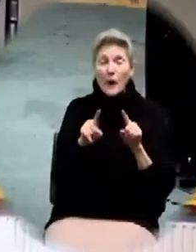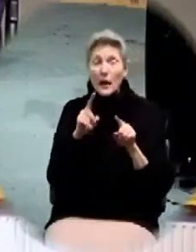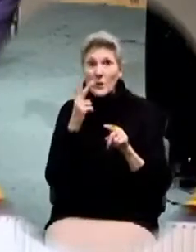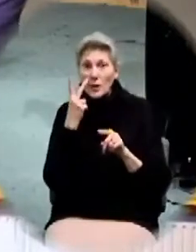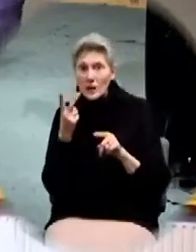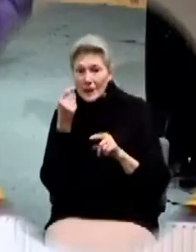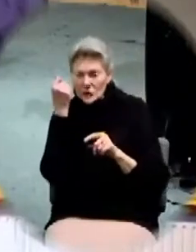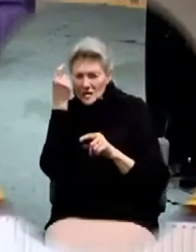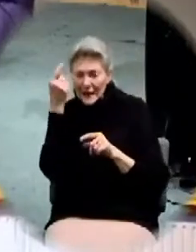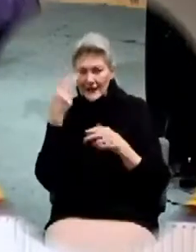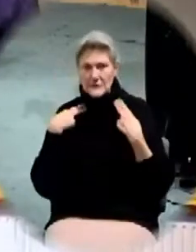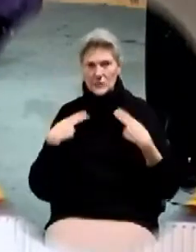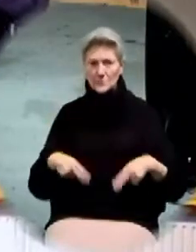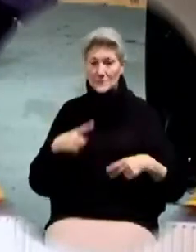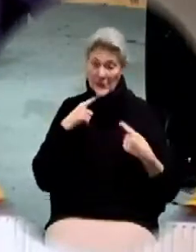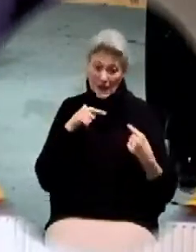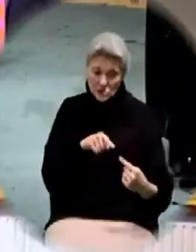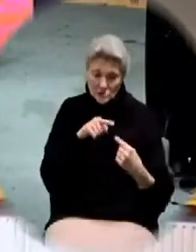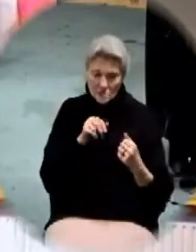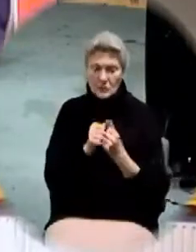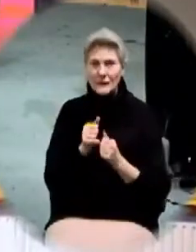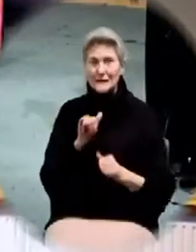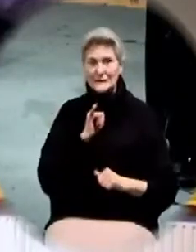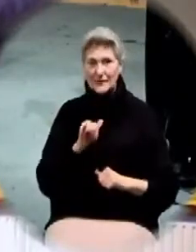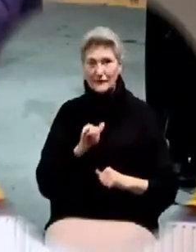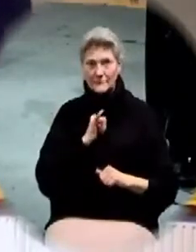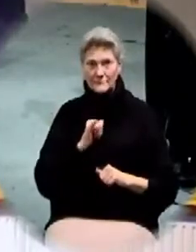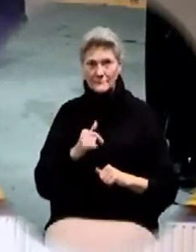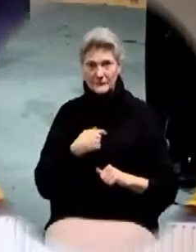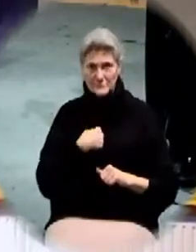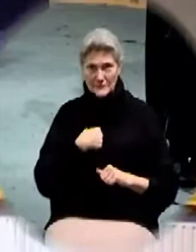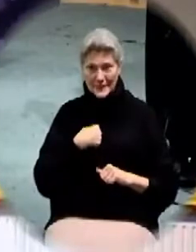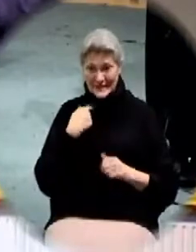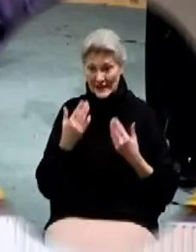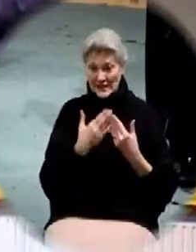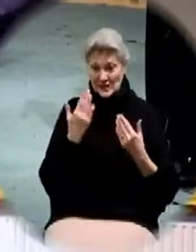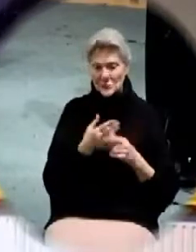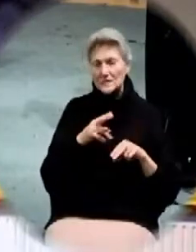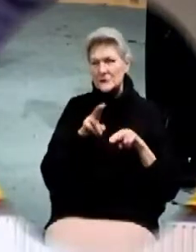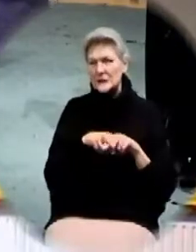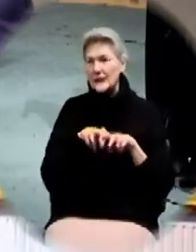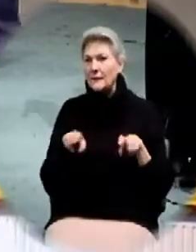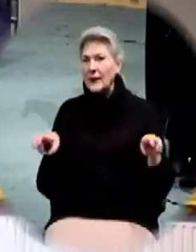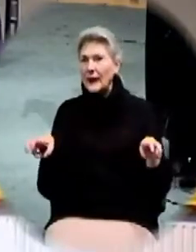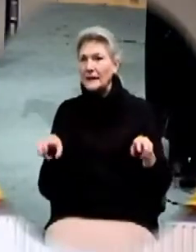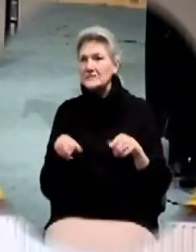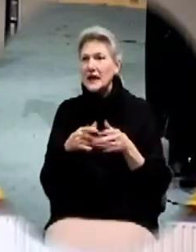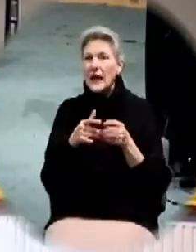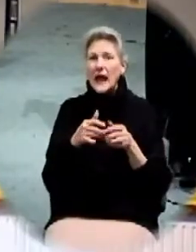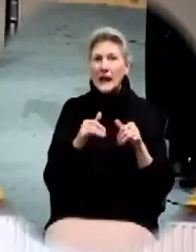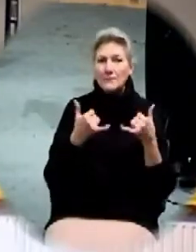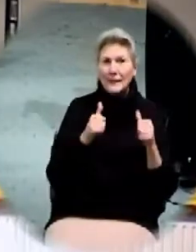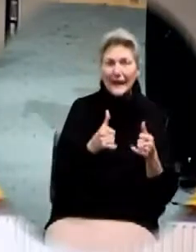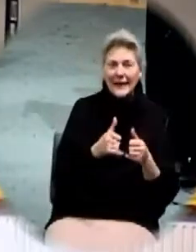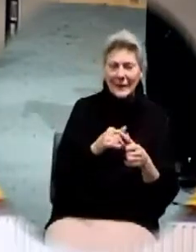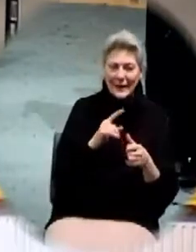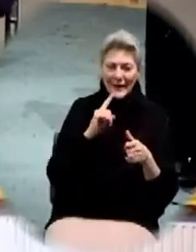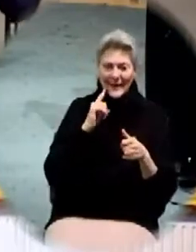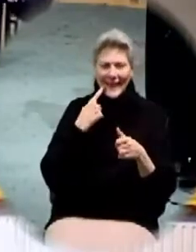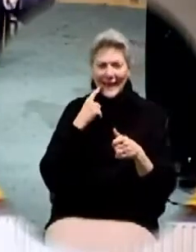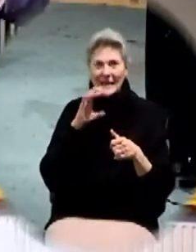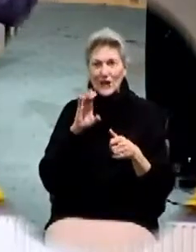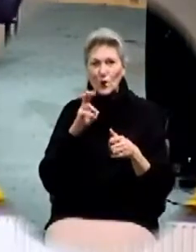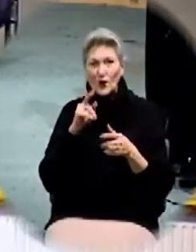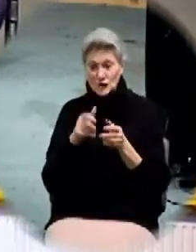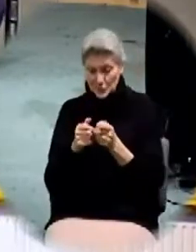look, as humans, I struggle with this too. It's a lot easier to sit on my couch play Candy Crush, which I don't play Candy Crush, but